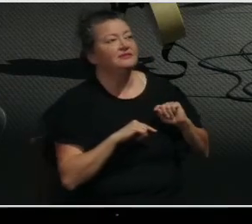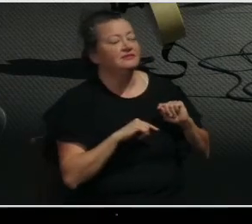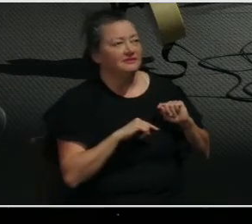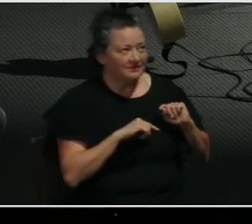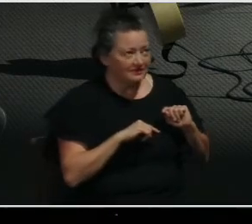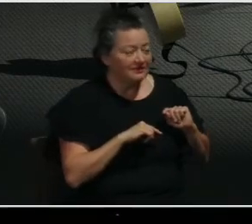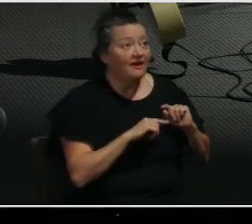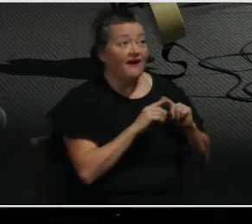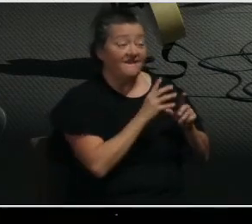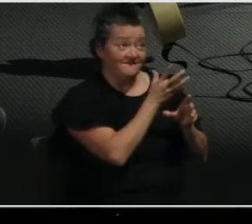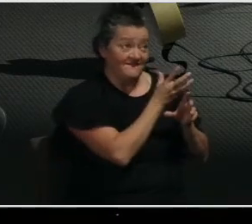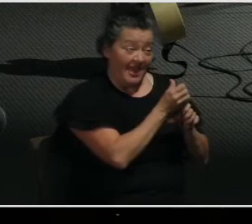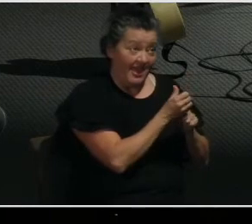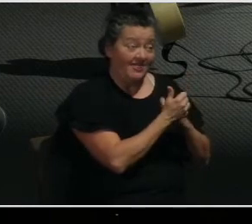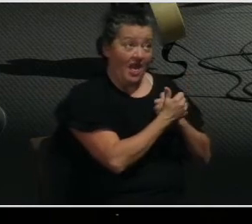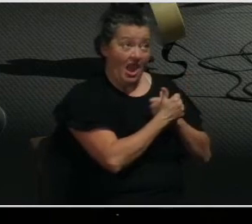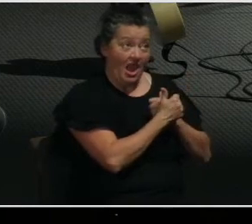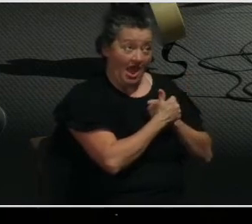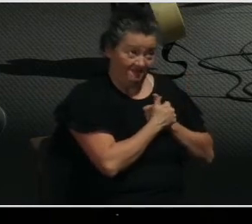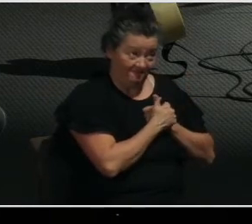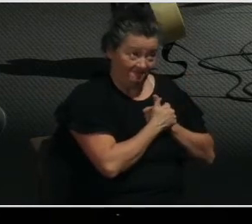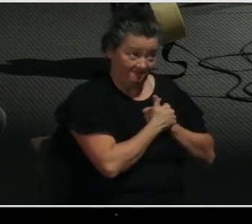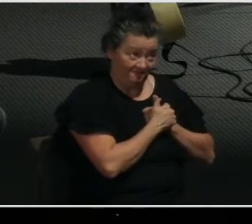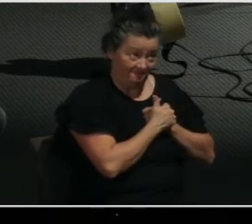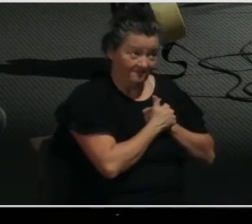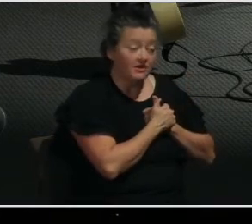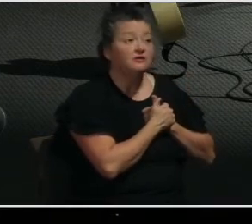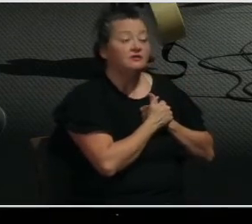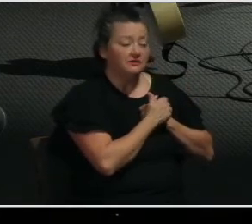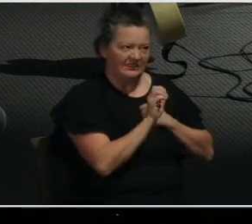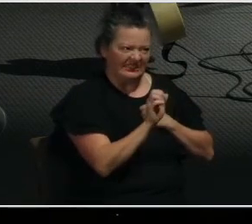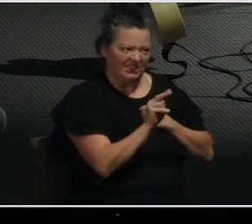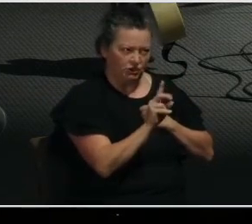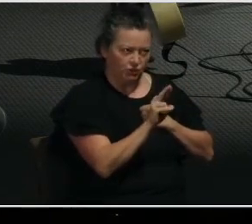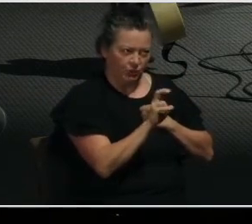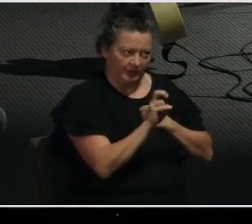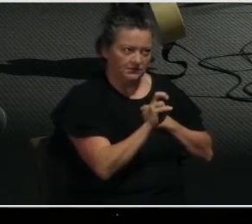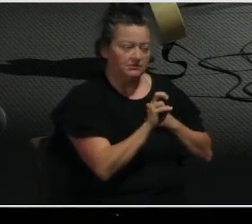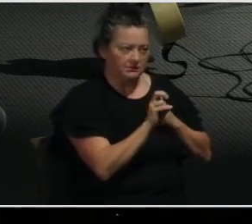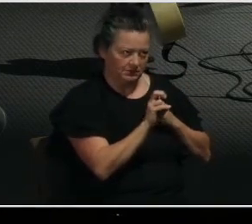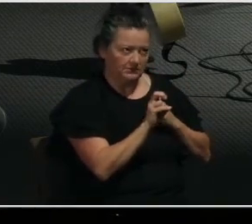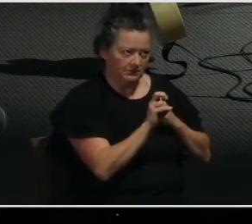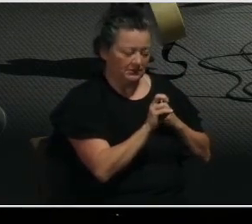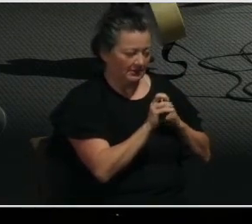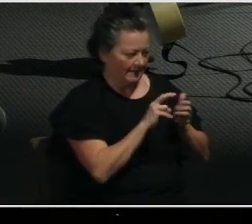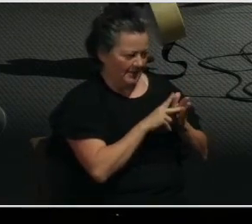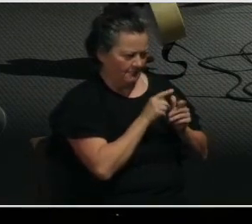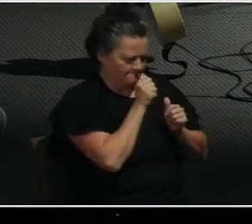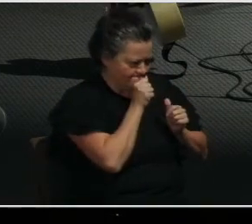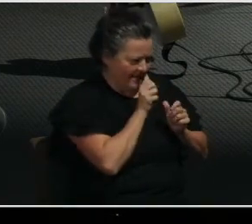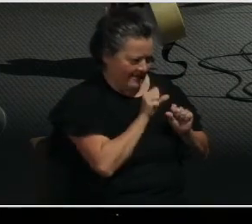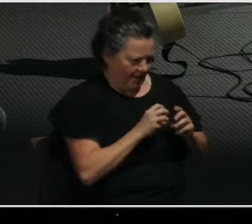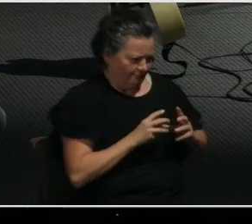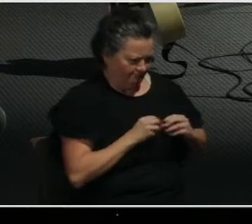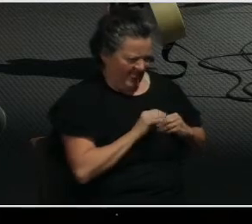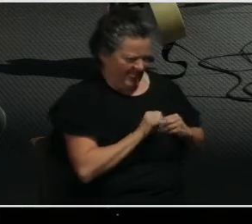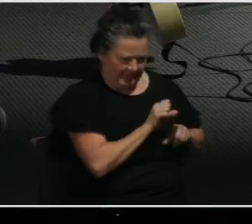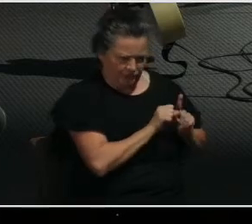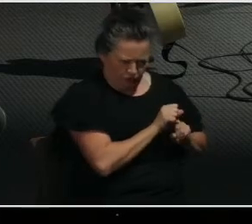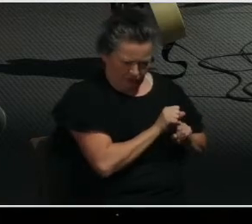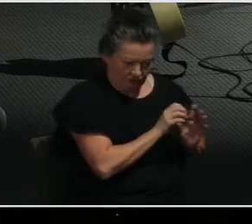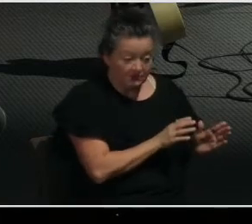to an apparently impossible situation. And patience is what is shown to an apparently